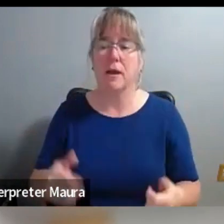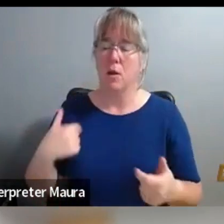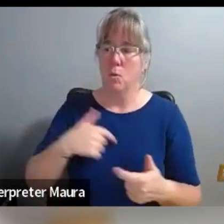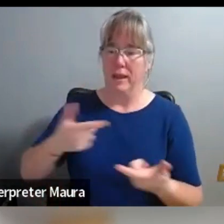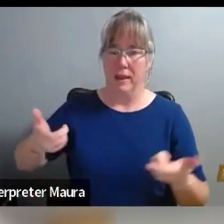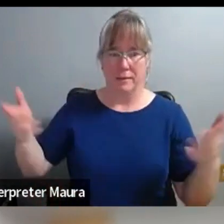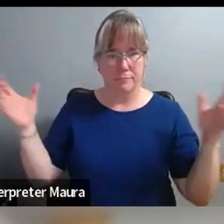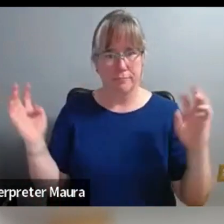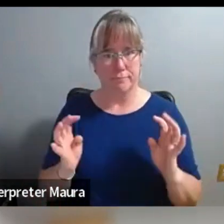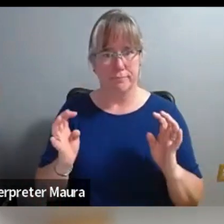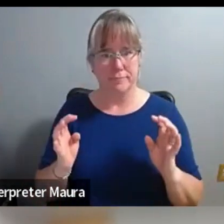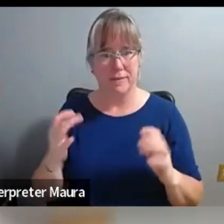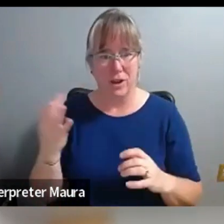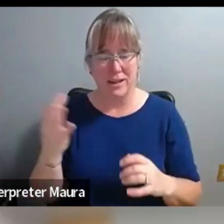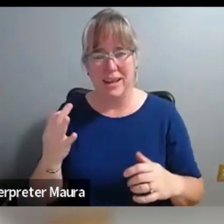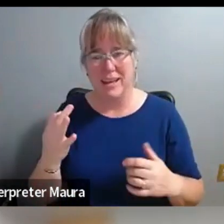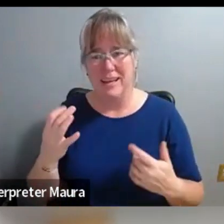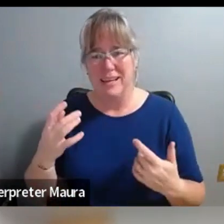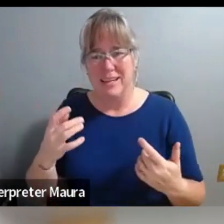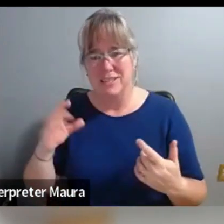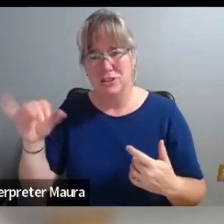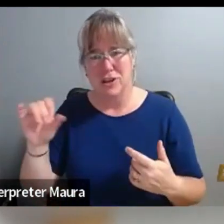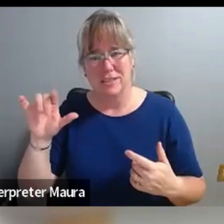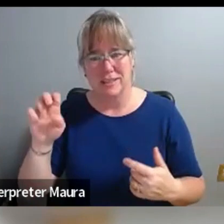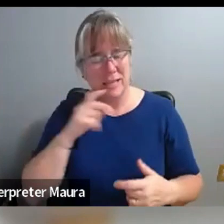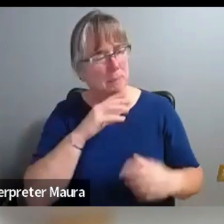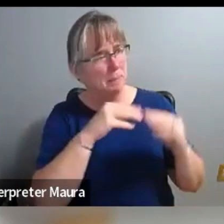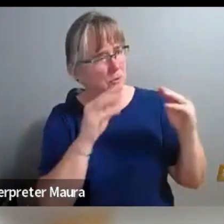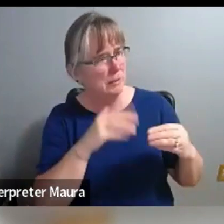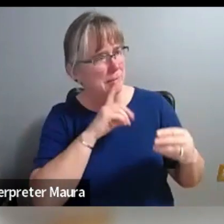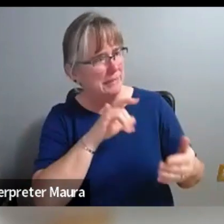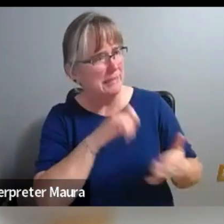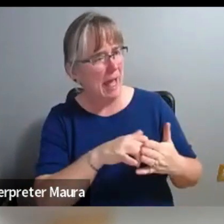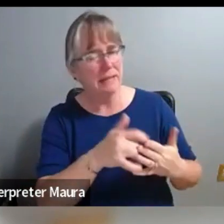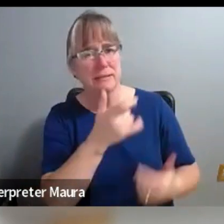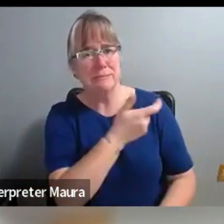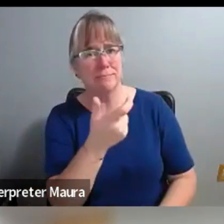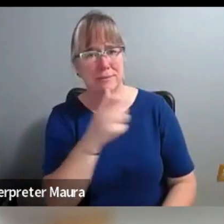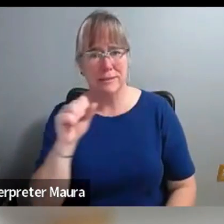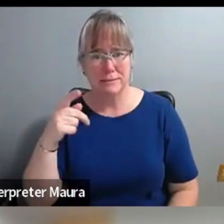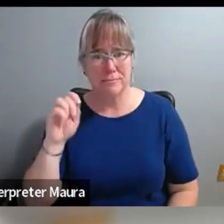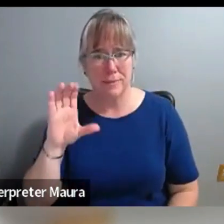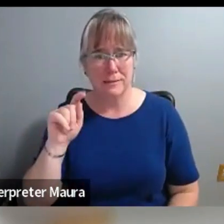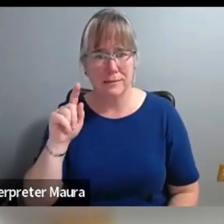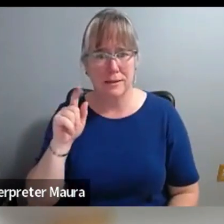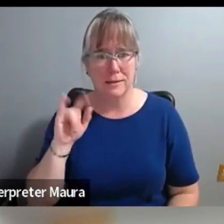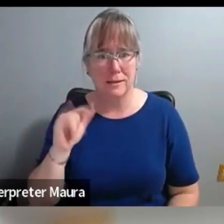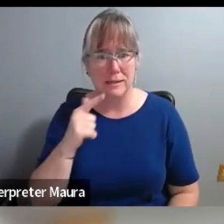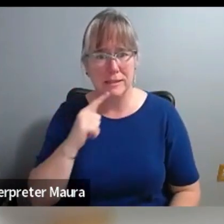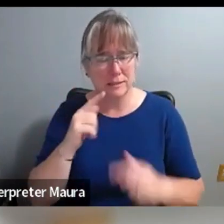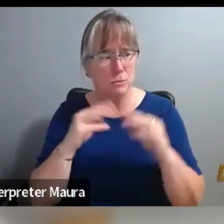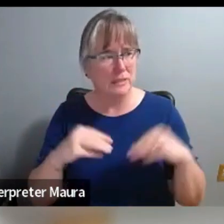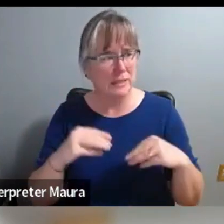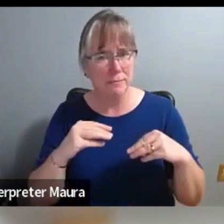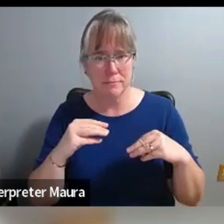remember Jocelyn said, but isn't spectating like what you do in a museum, like maybe we can make something out of that. And then, and then, you know, we had